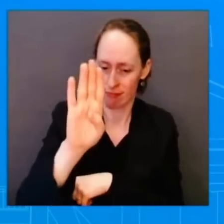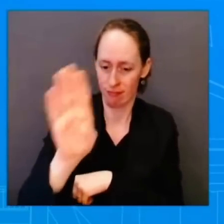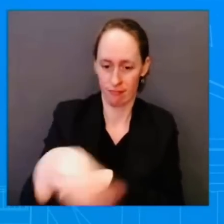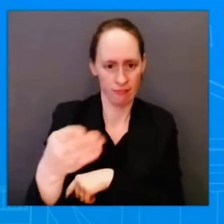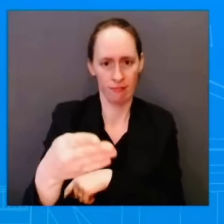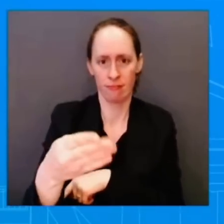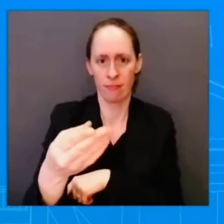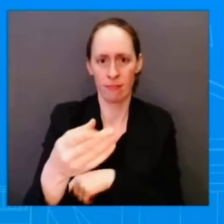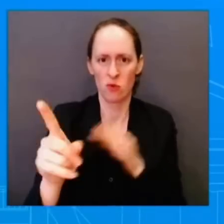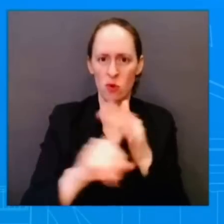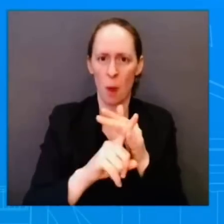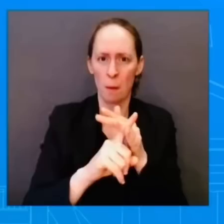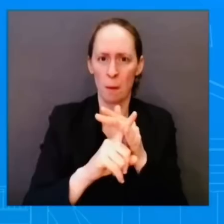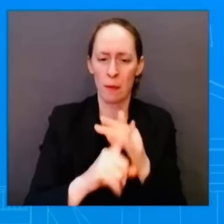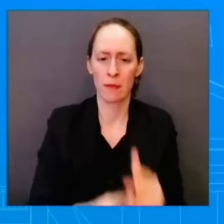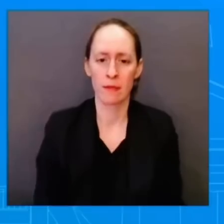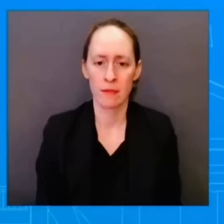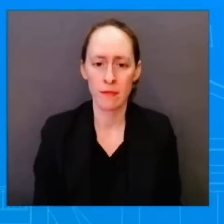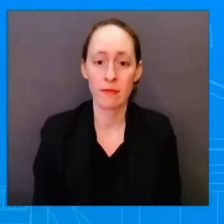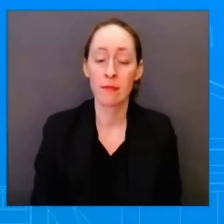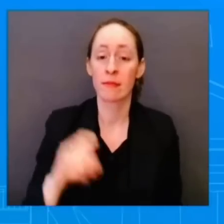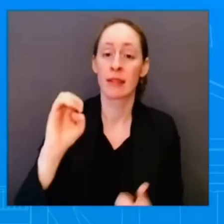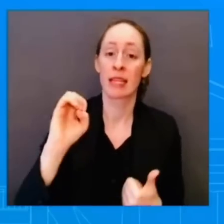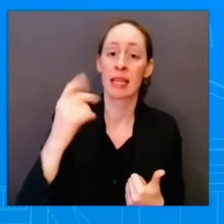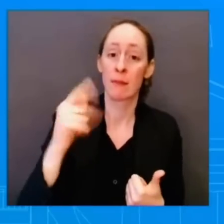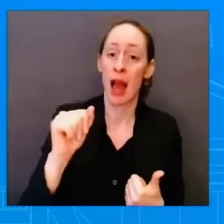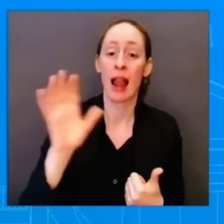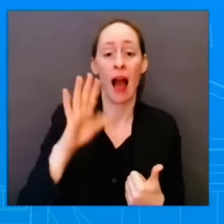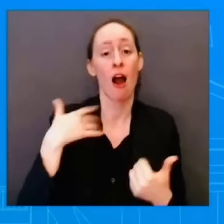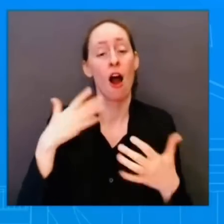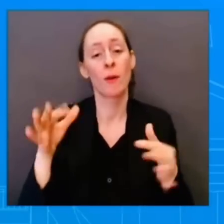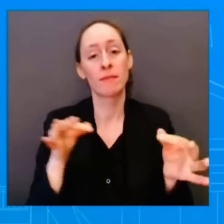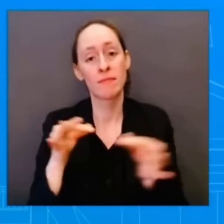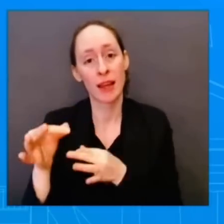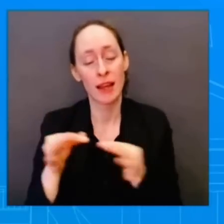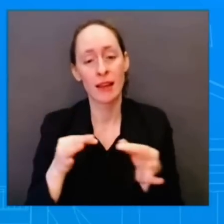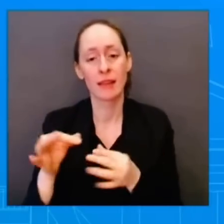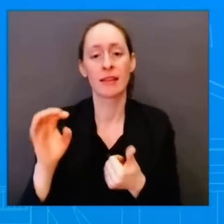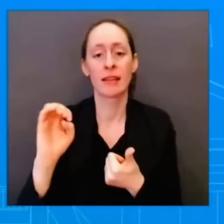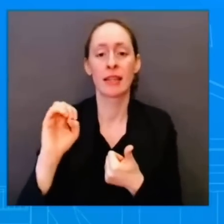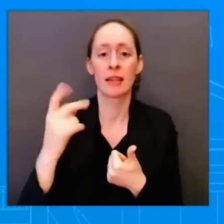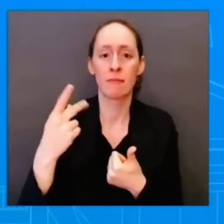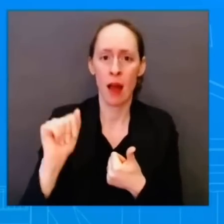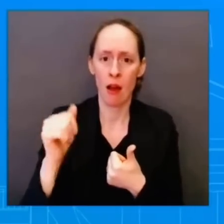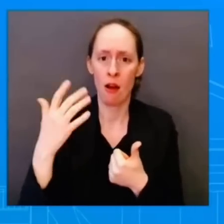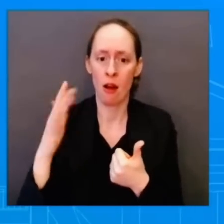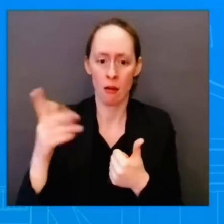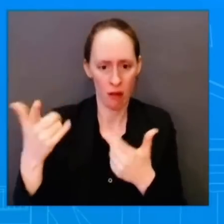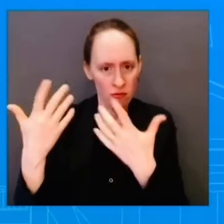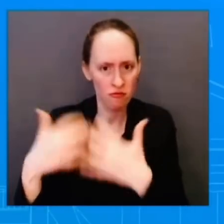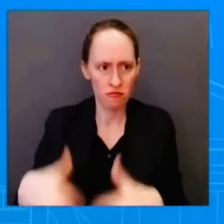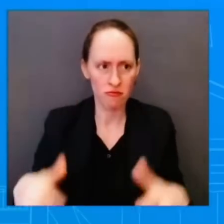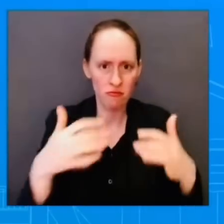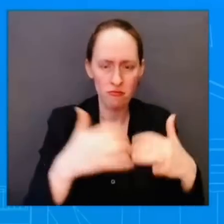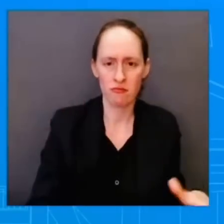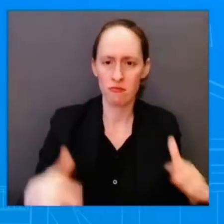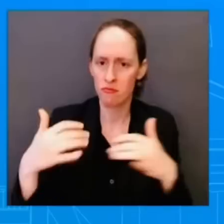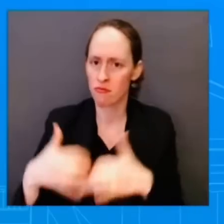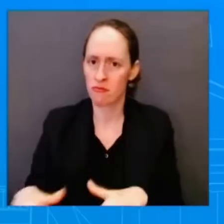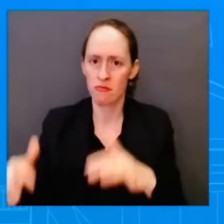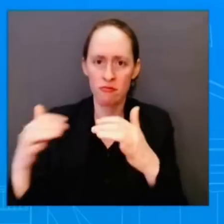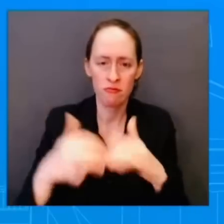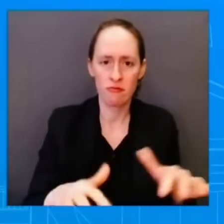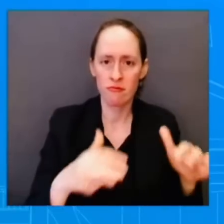Protection Agency. As I was saying, they are the ones that deal with these types of chemical spiels. They are the ones that are the leaders on this.